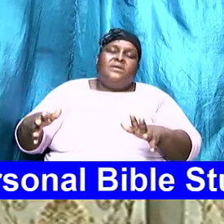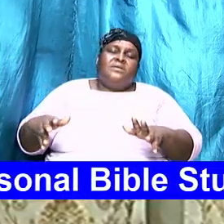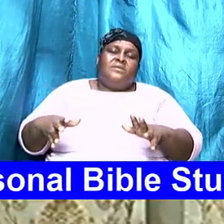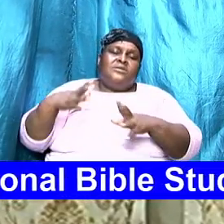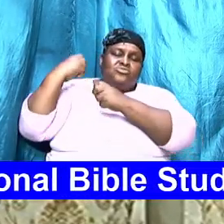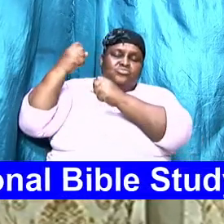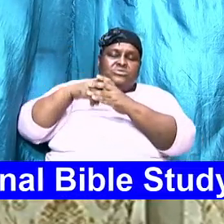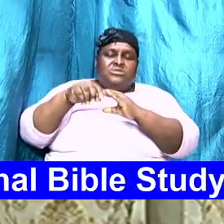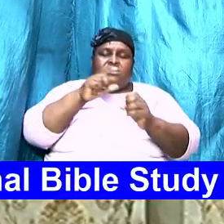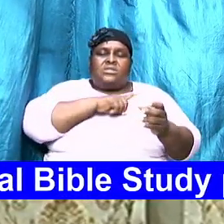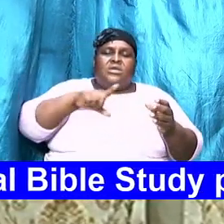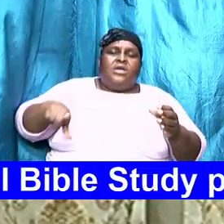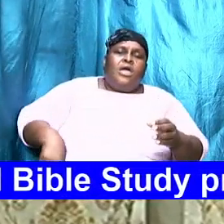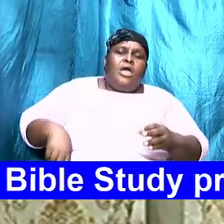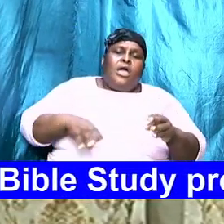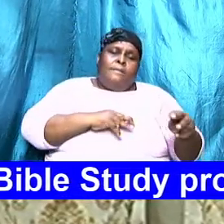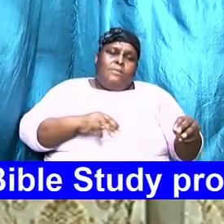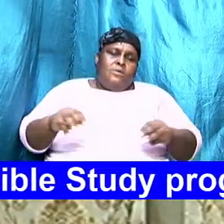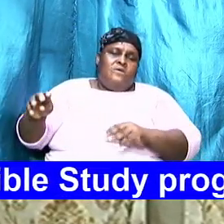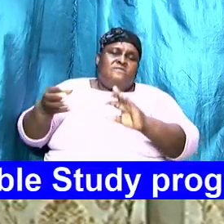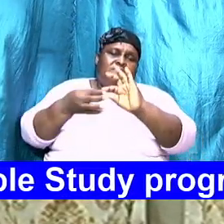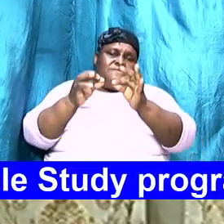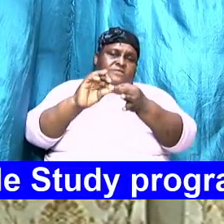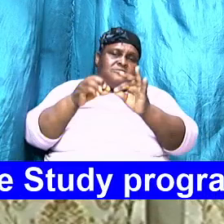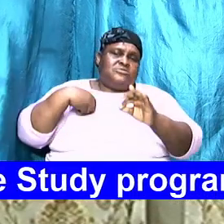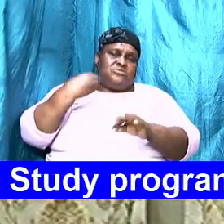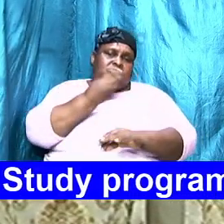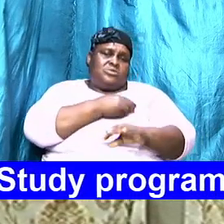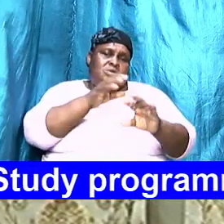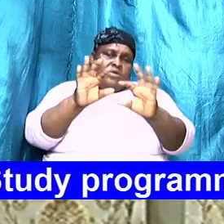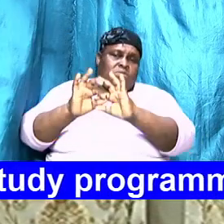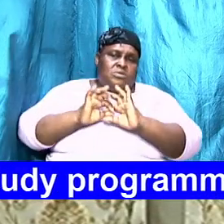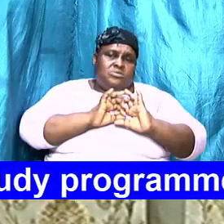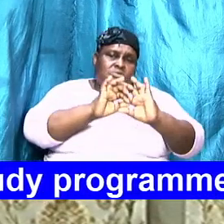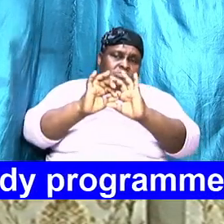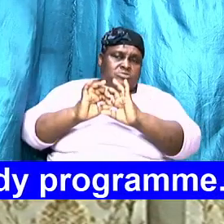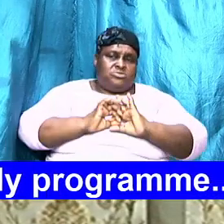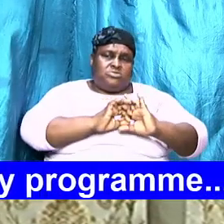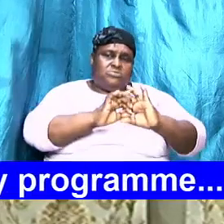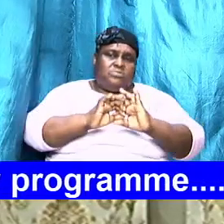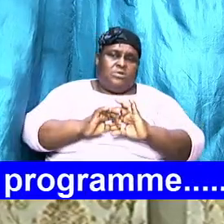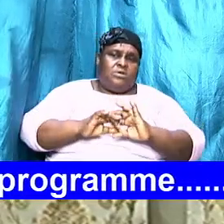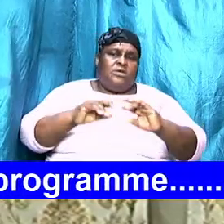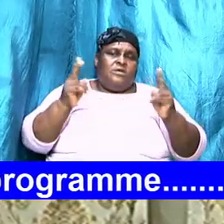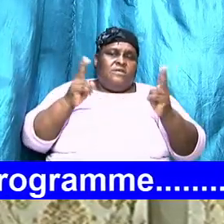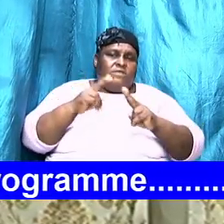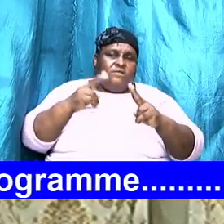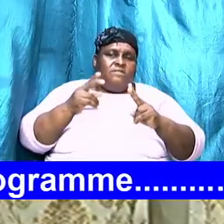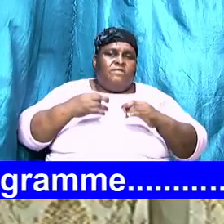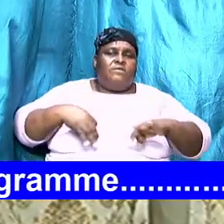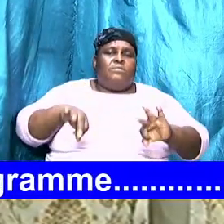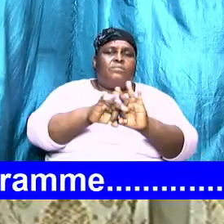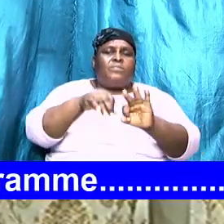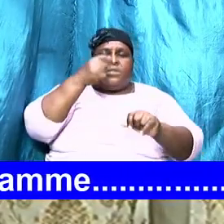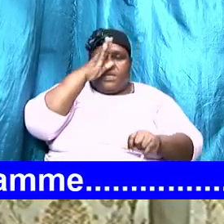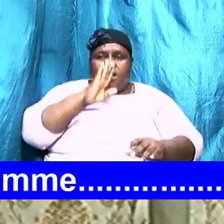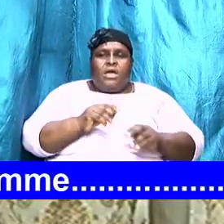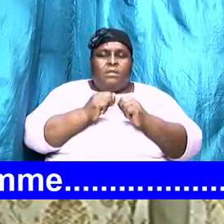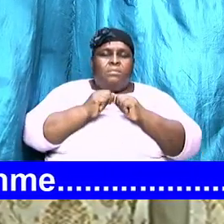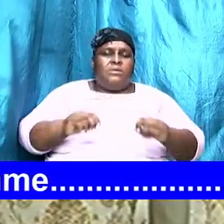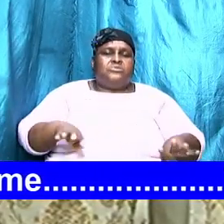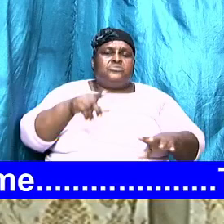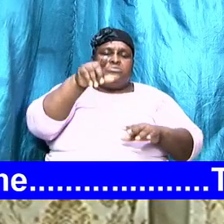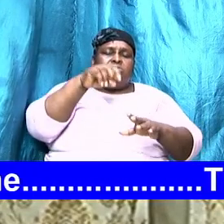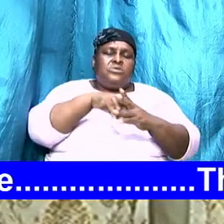move to get our relationship together it's very important God bless you in